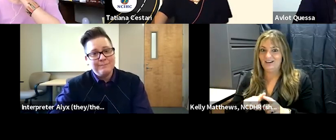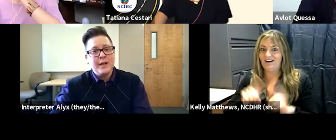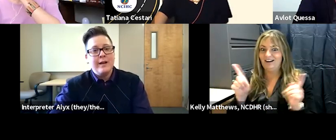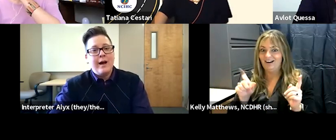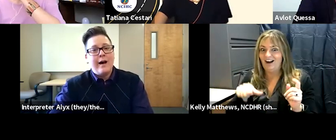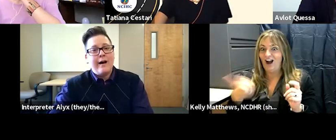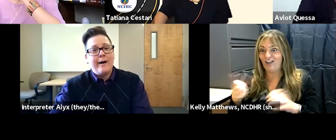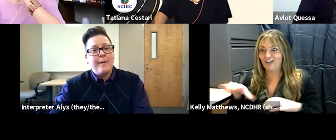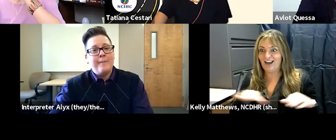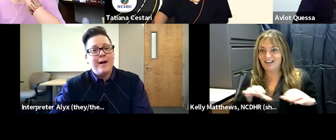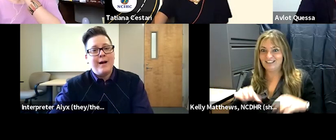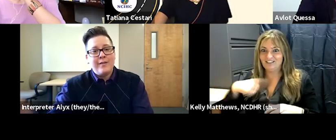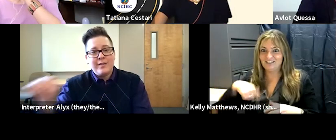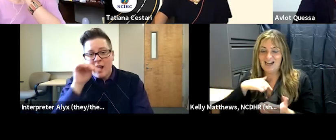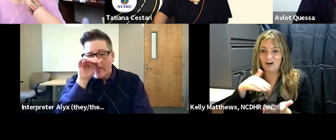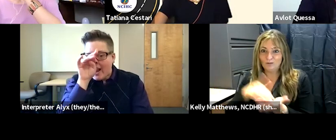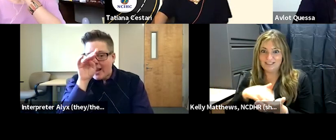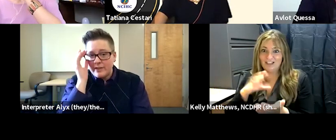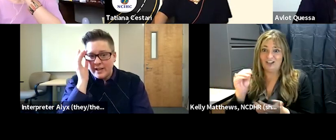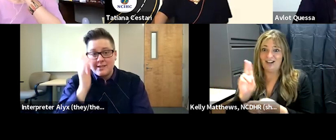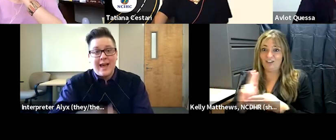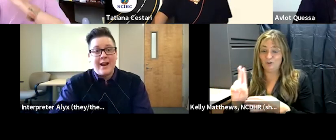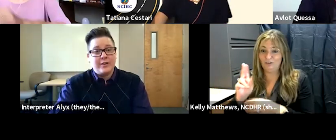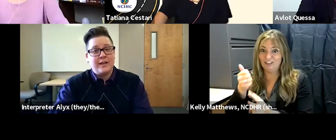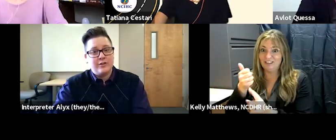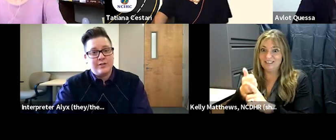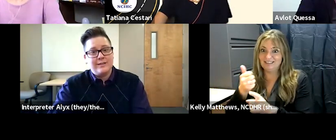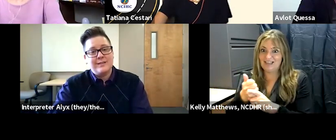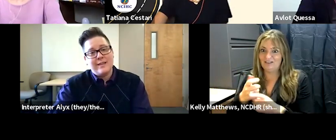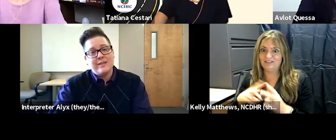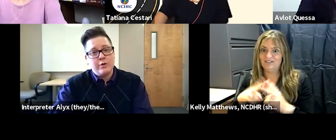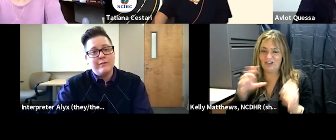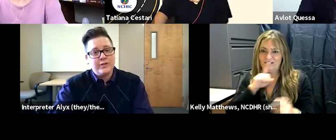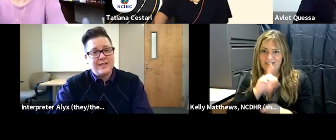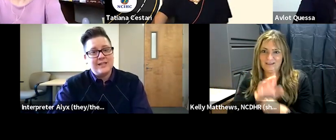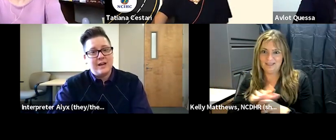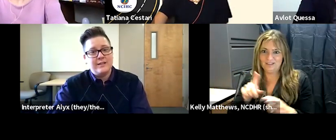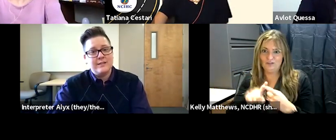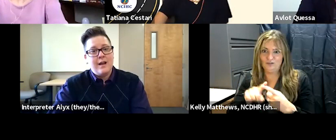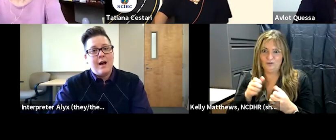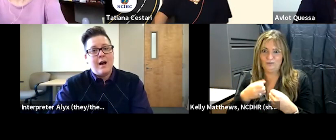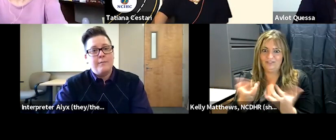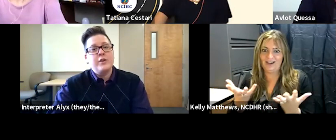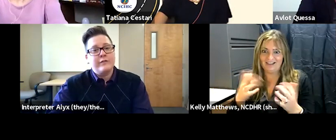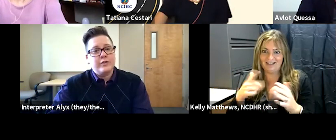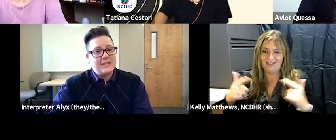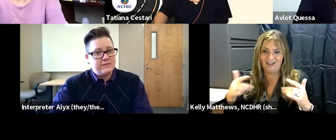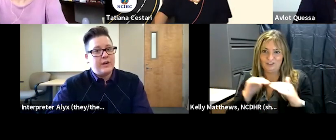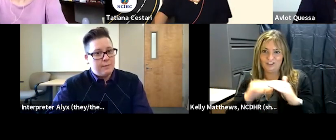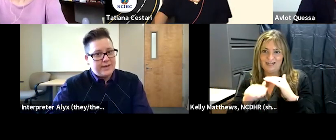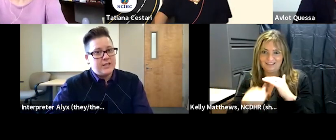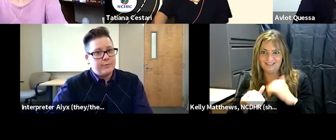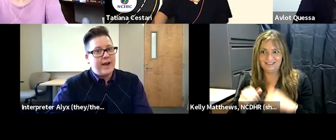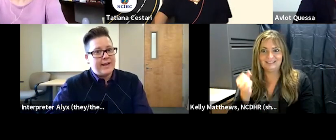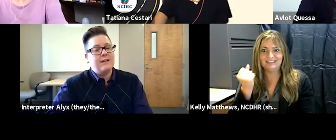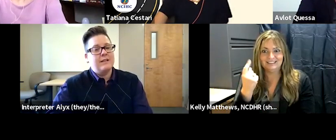curriculum um the other activities that our center does and that the university does um the university is